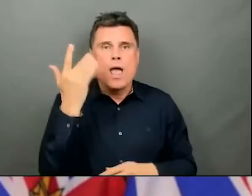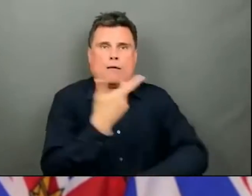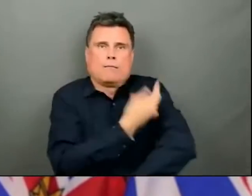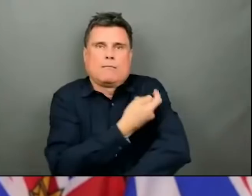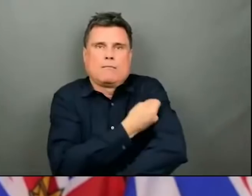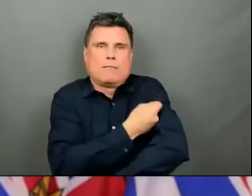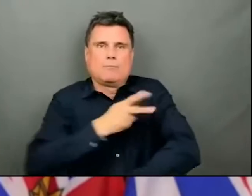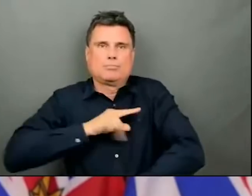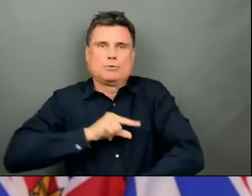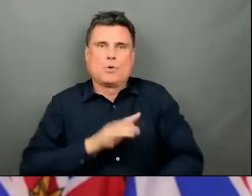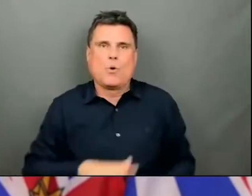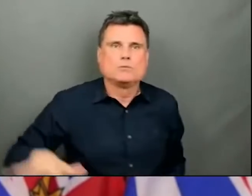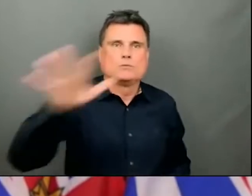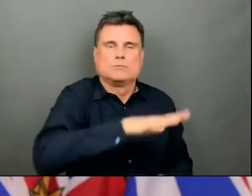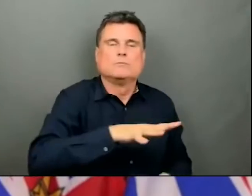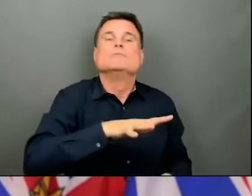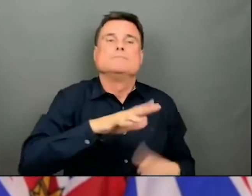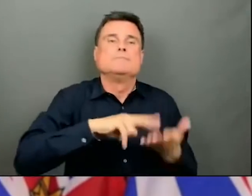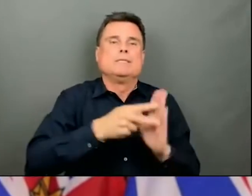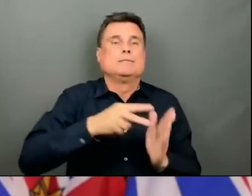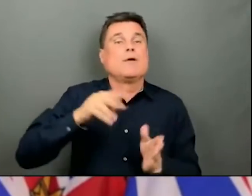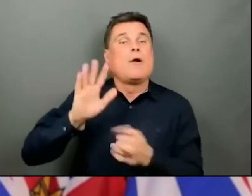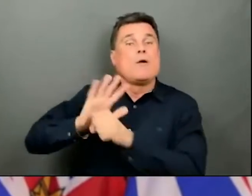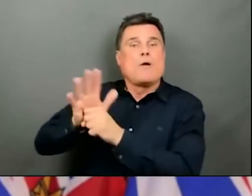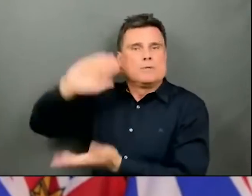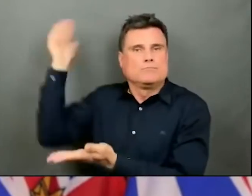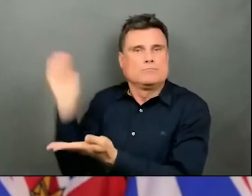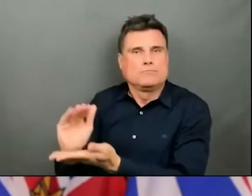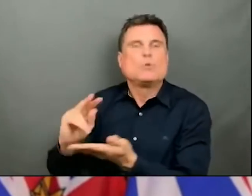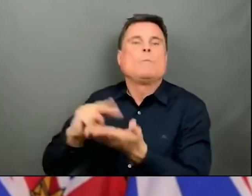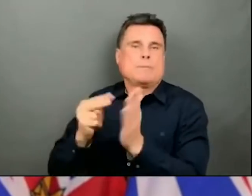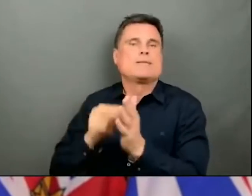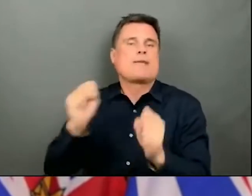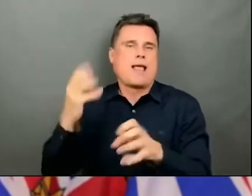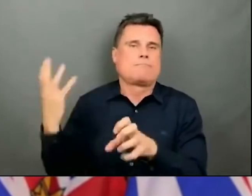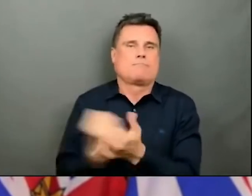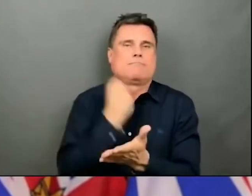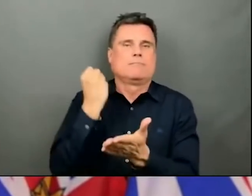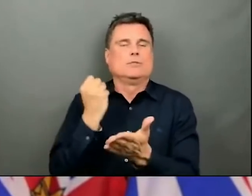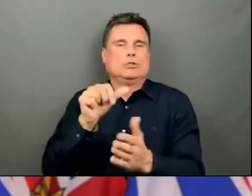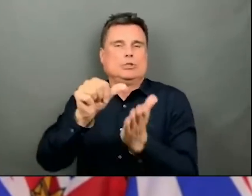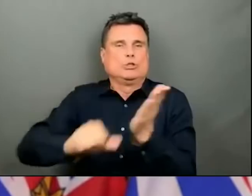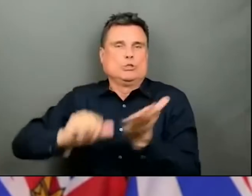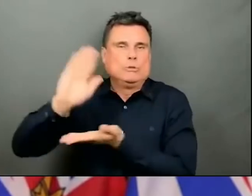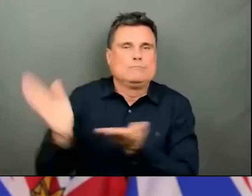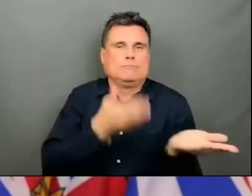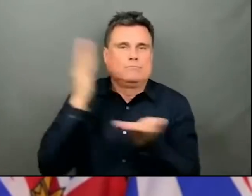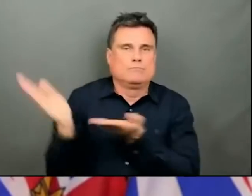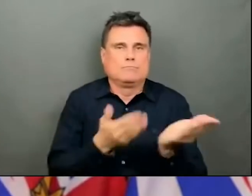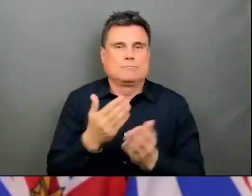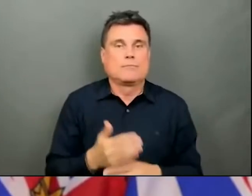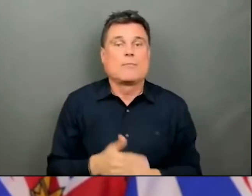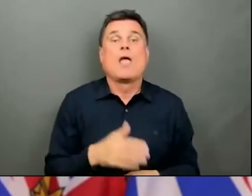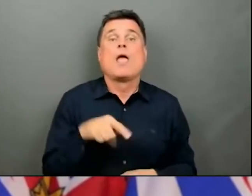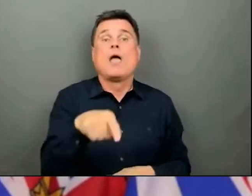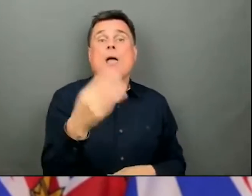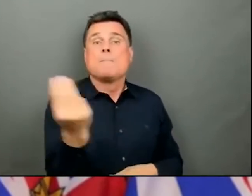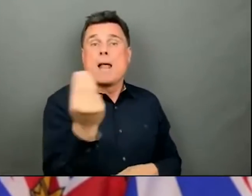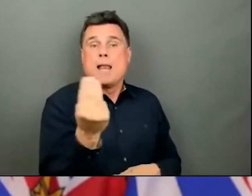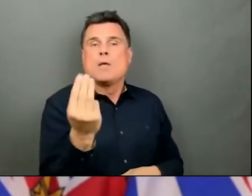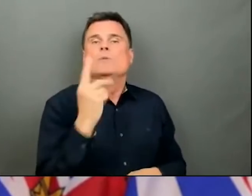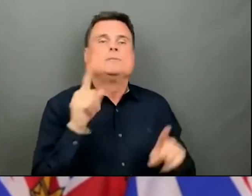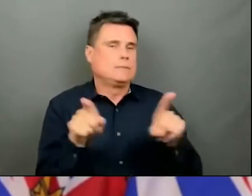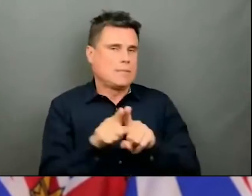As we saw on Monday, are taking the same community approach in Dawson Creek as well as several other communities across the province.